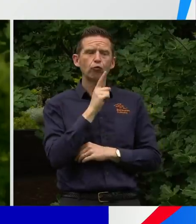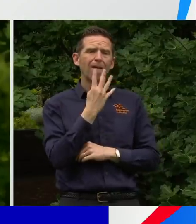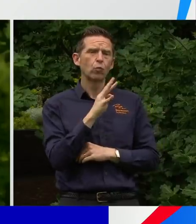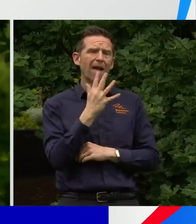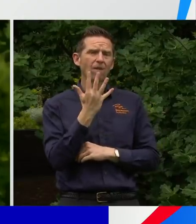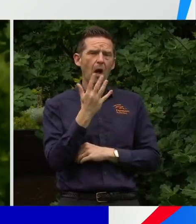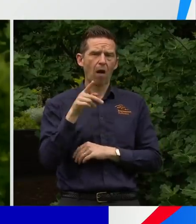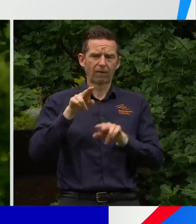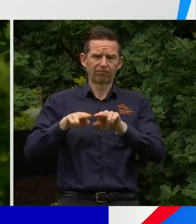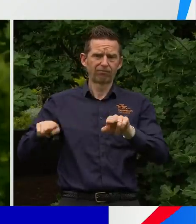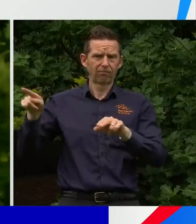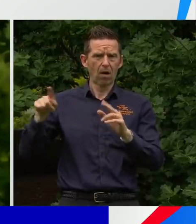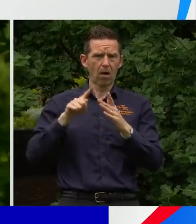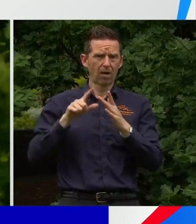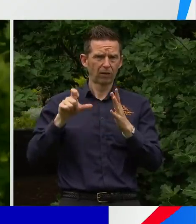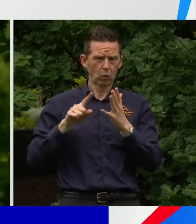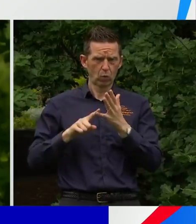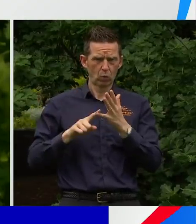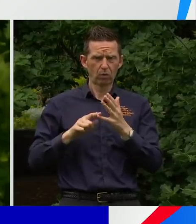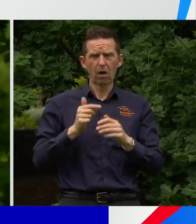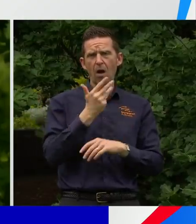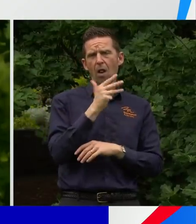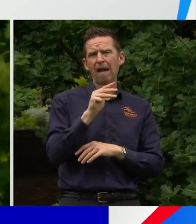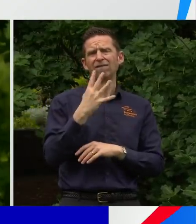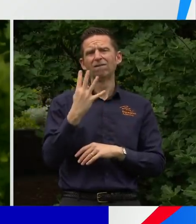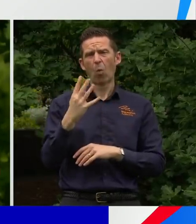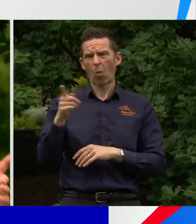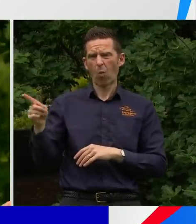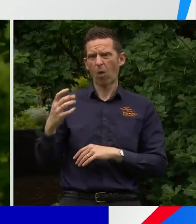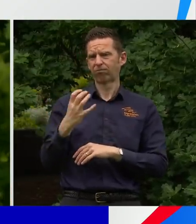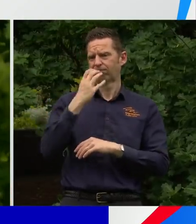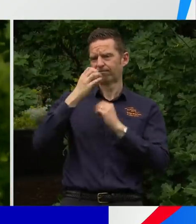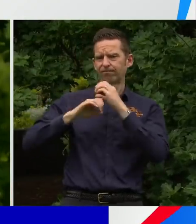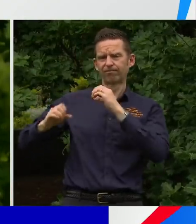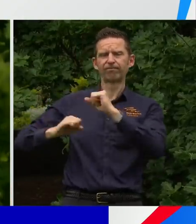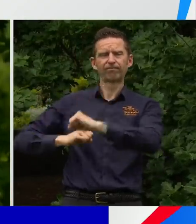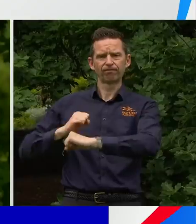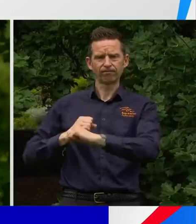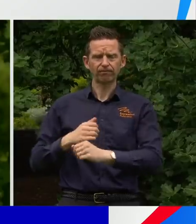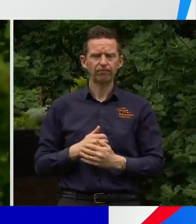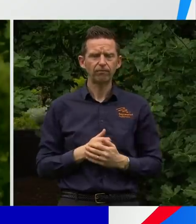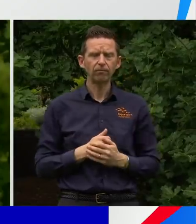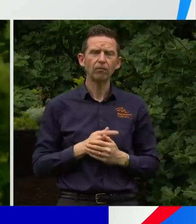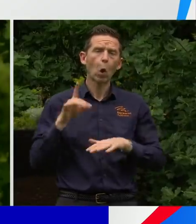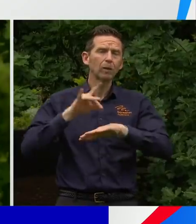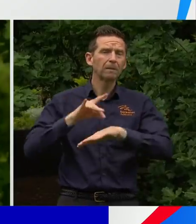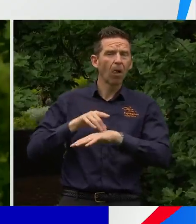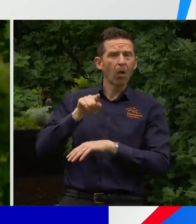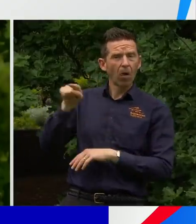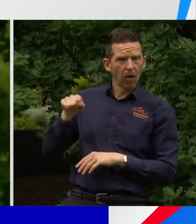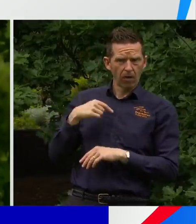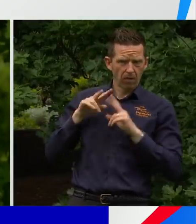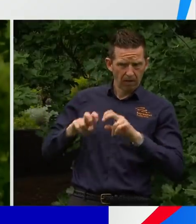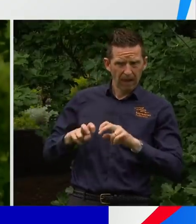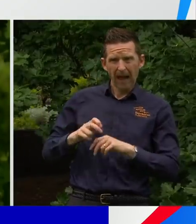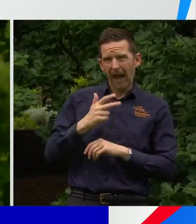and 94 of those are on a ventilator. Of the cases in hospital yesterday, 88% were